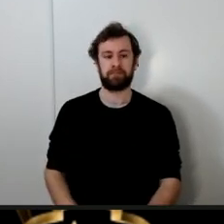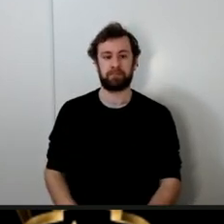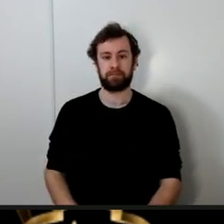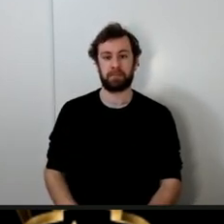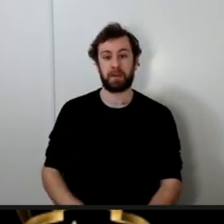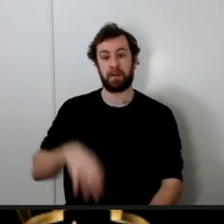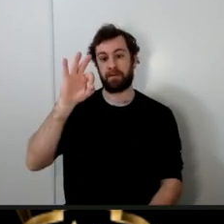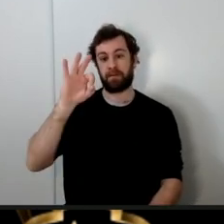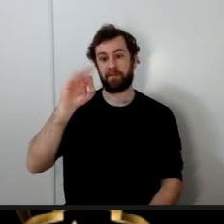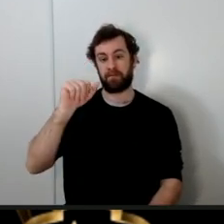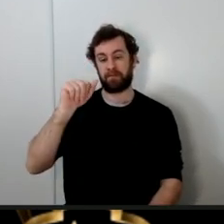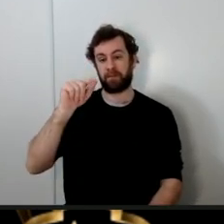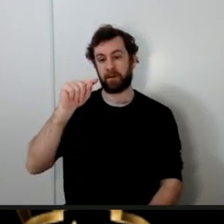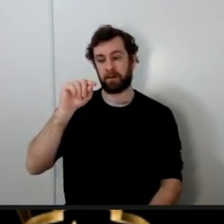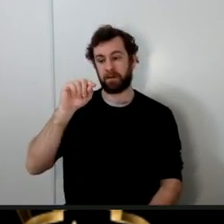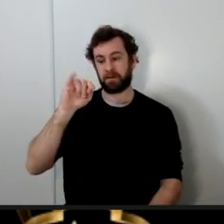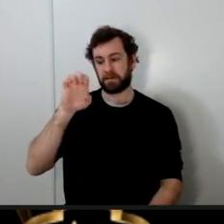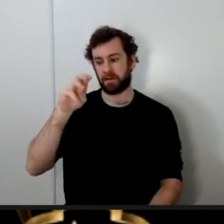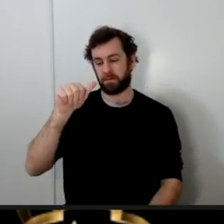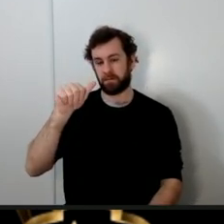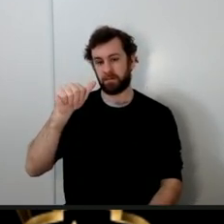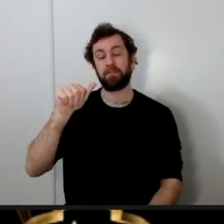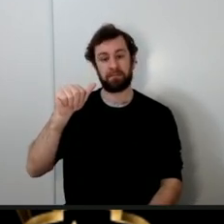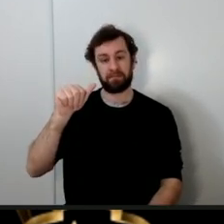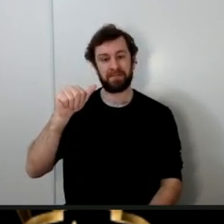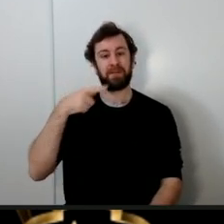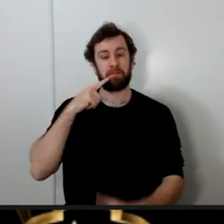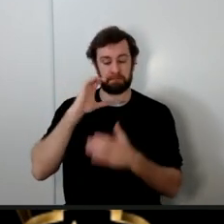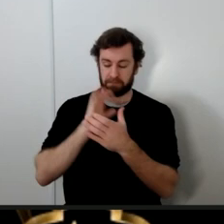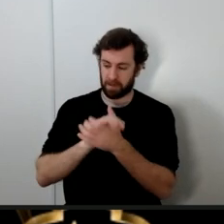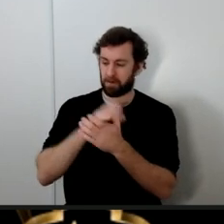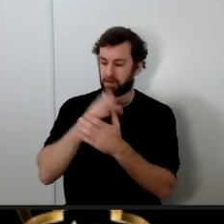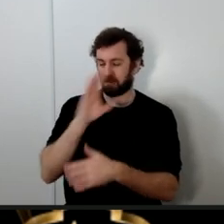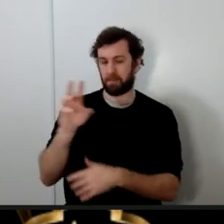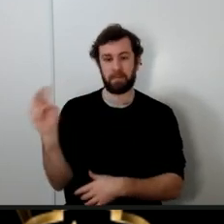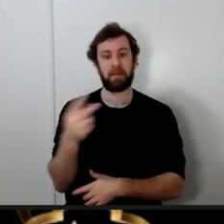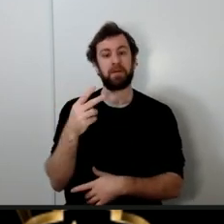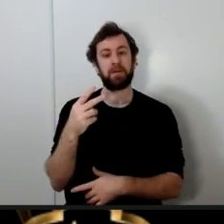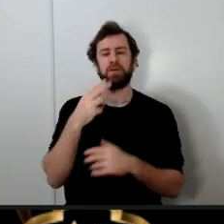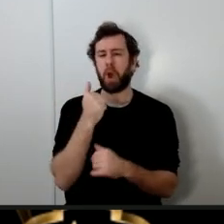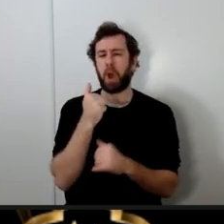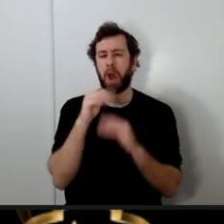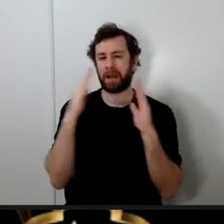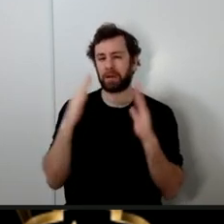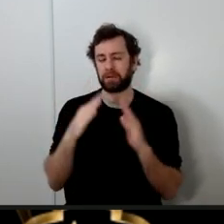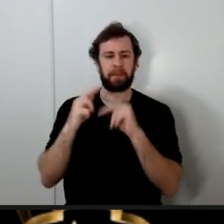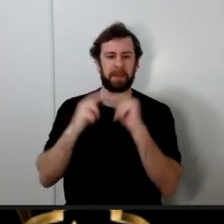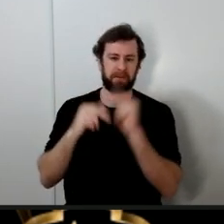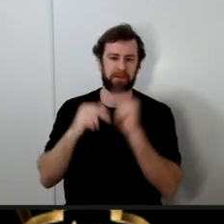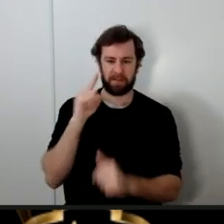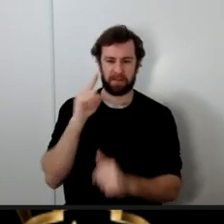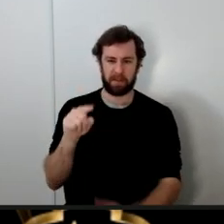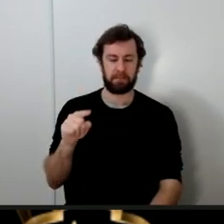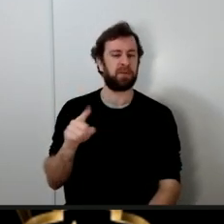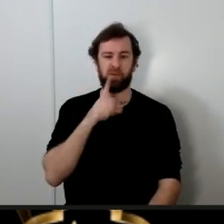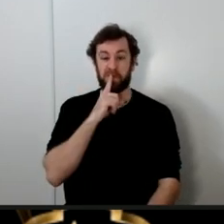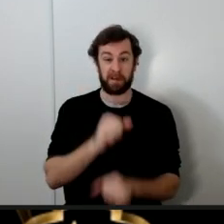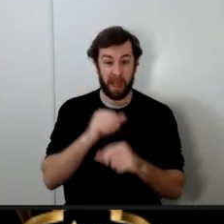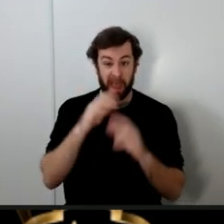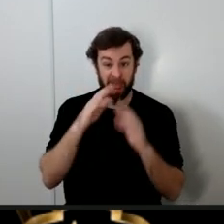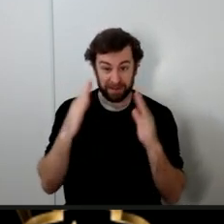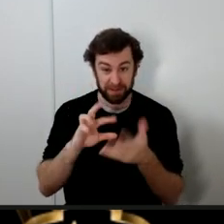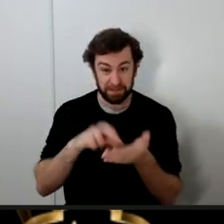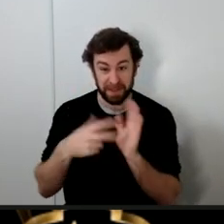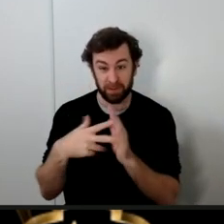Talib a small house was built for them and when we say house it was basically just a room that was